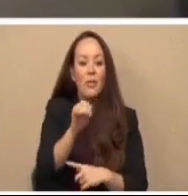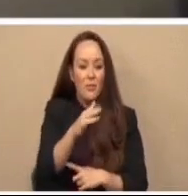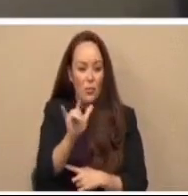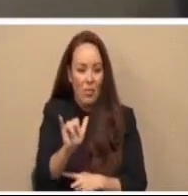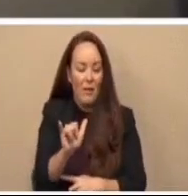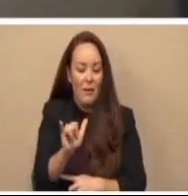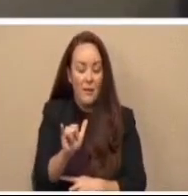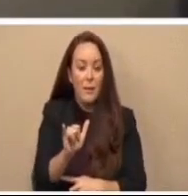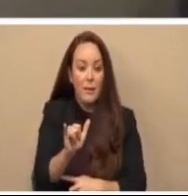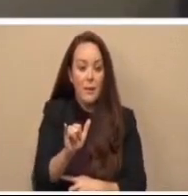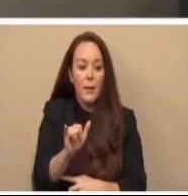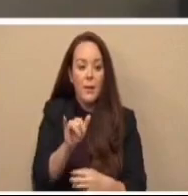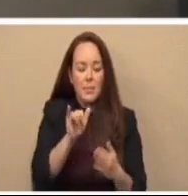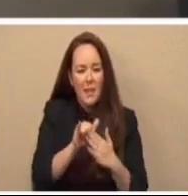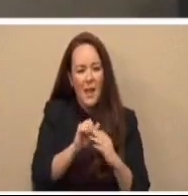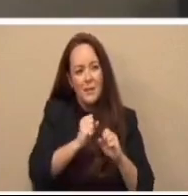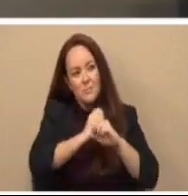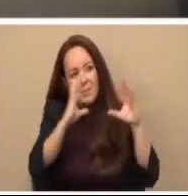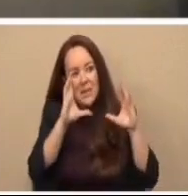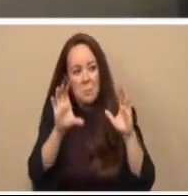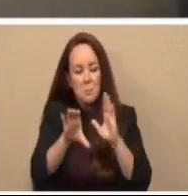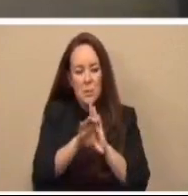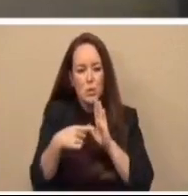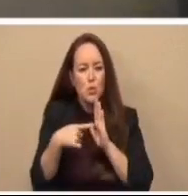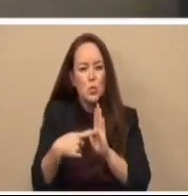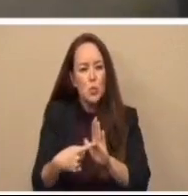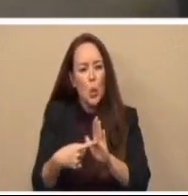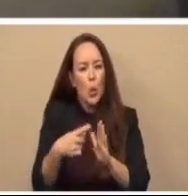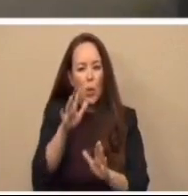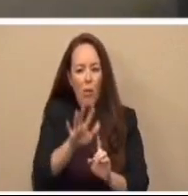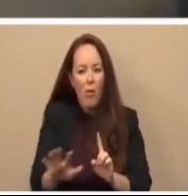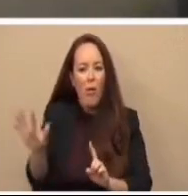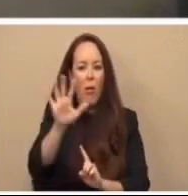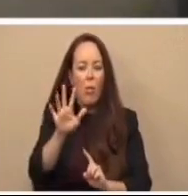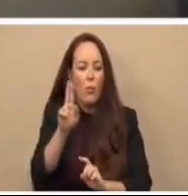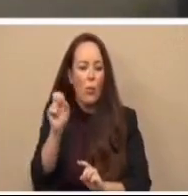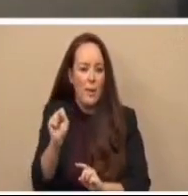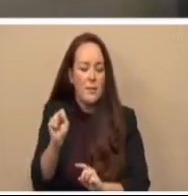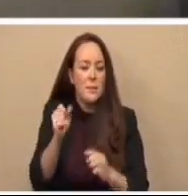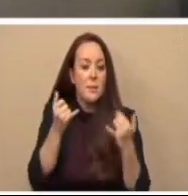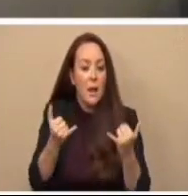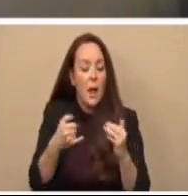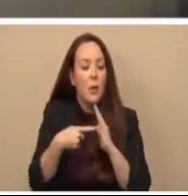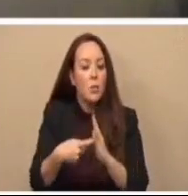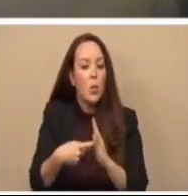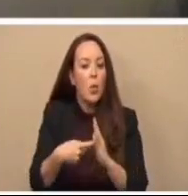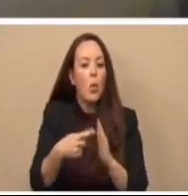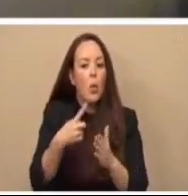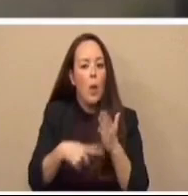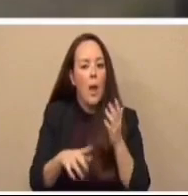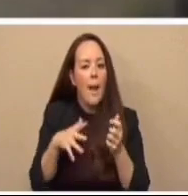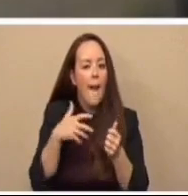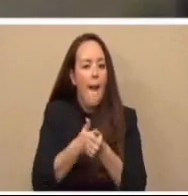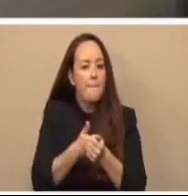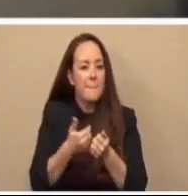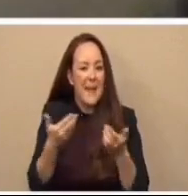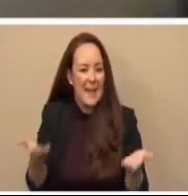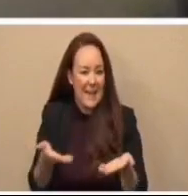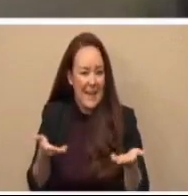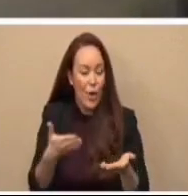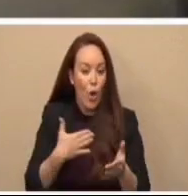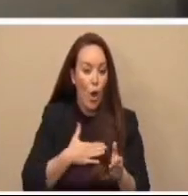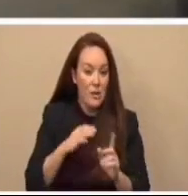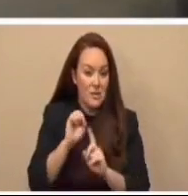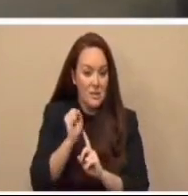So that was a big picture on what's going on across the country. So let me provide you with an update of our typical, our